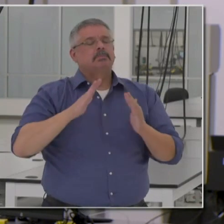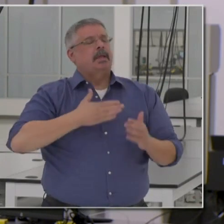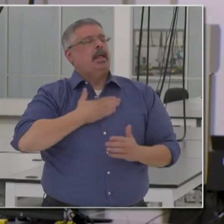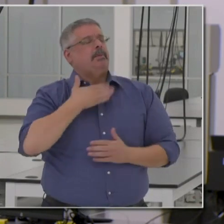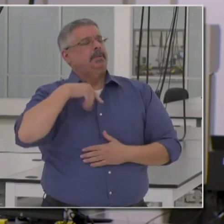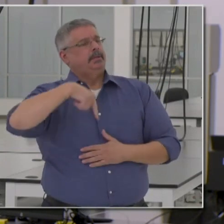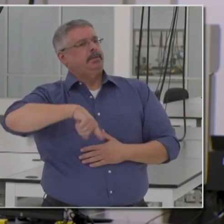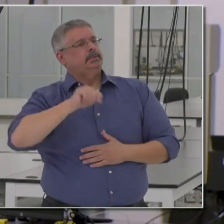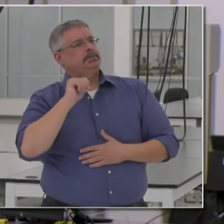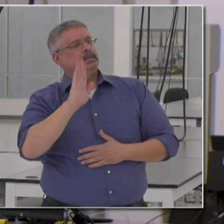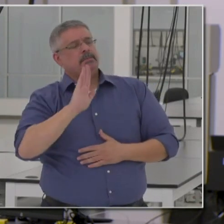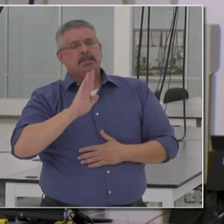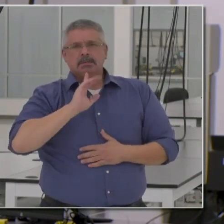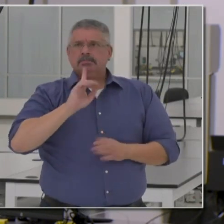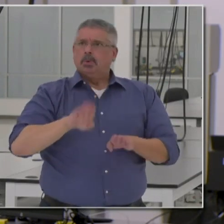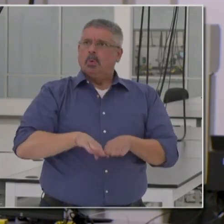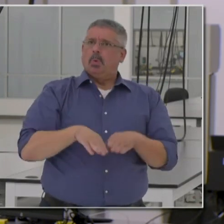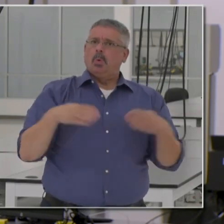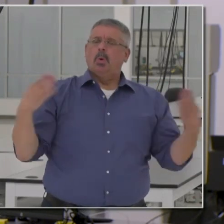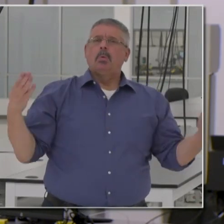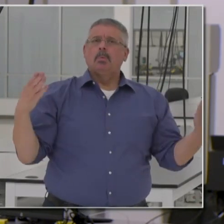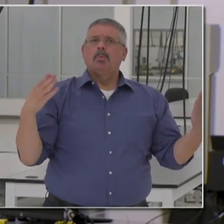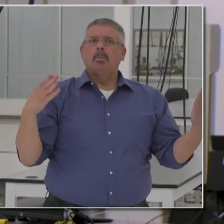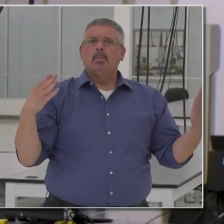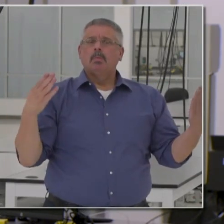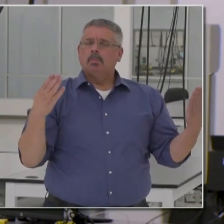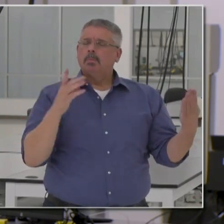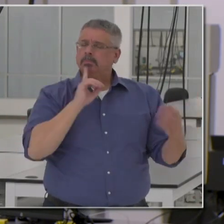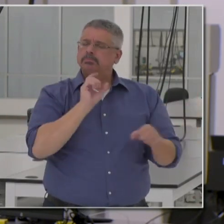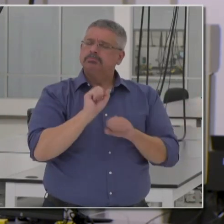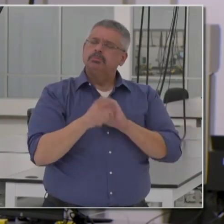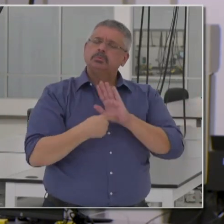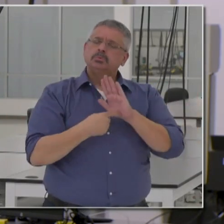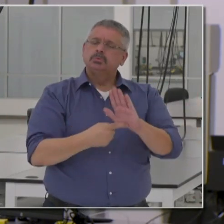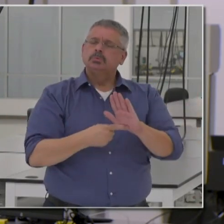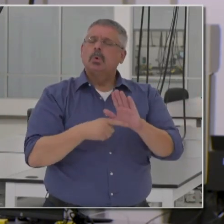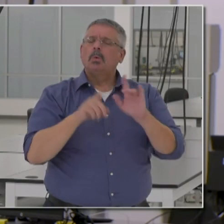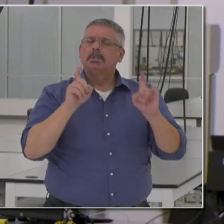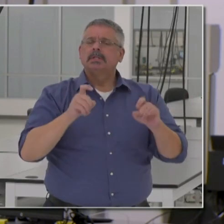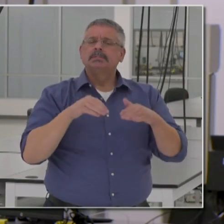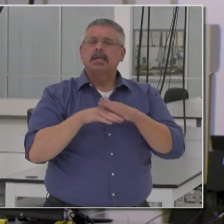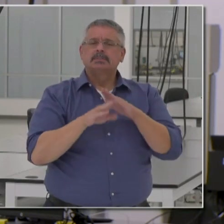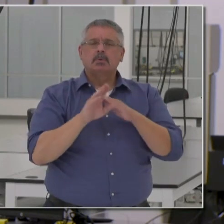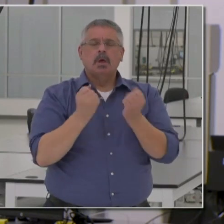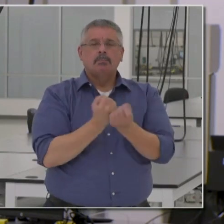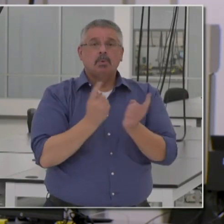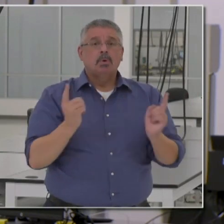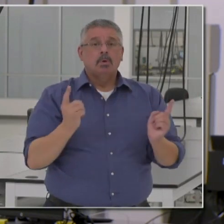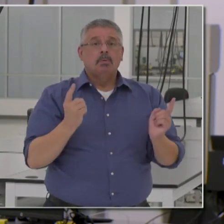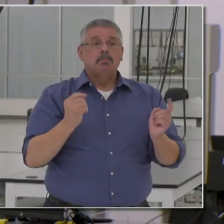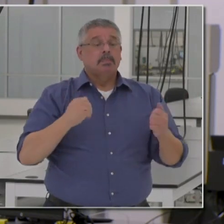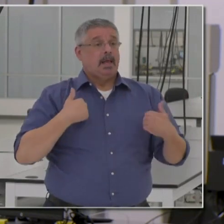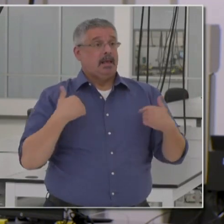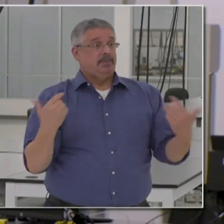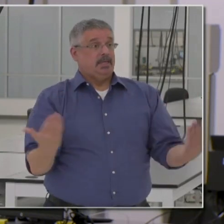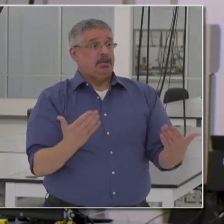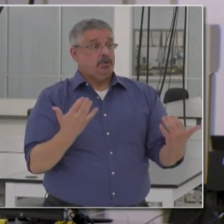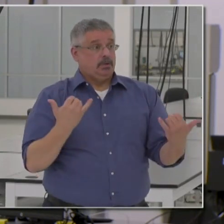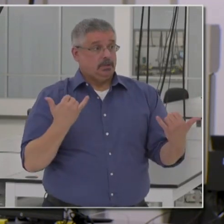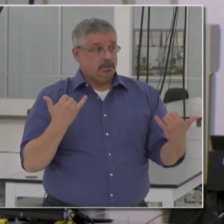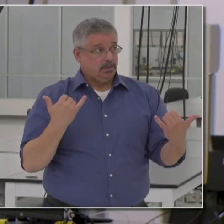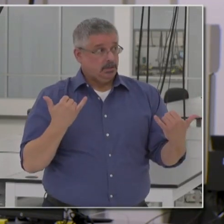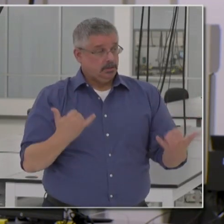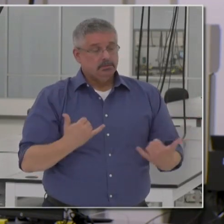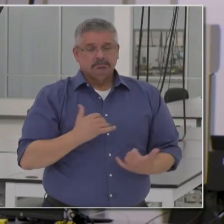become a reality. It will be the backbone of our efforts to increase testing access for everyone. But I'm here now, um, and I'm